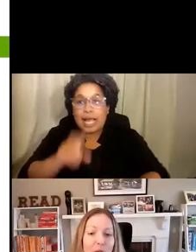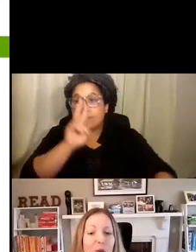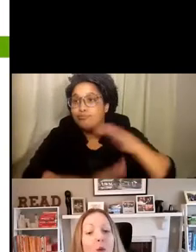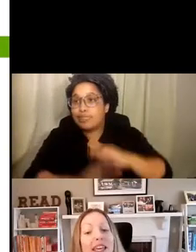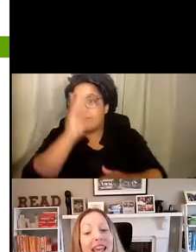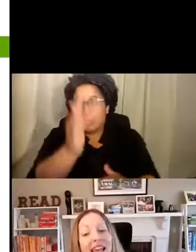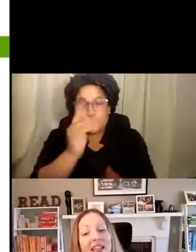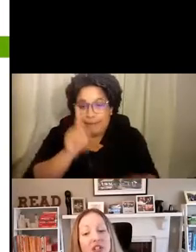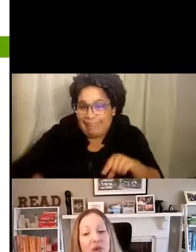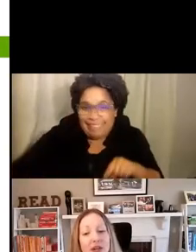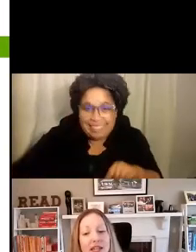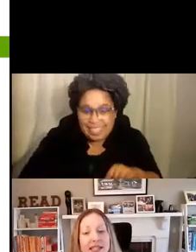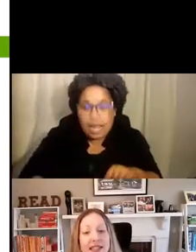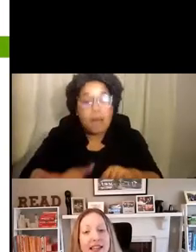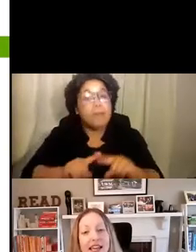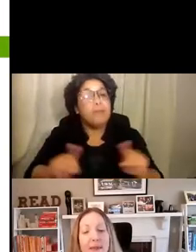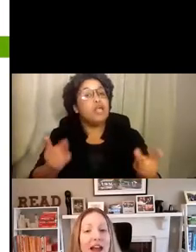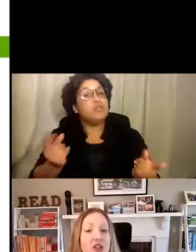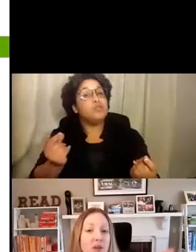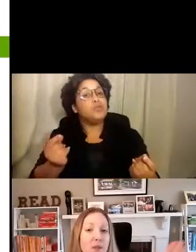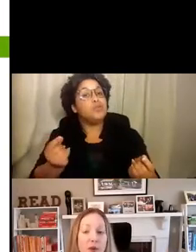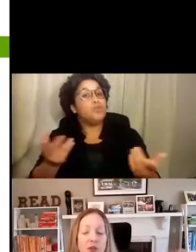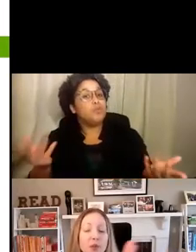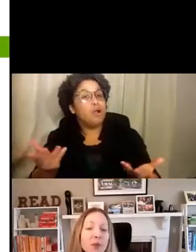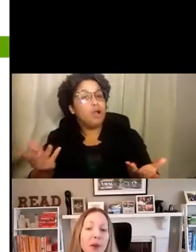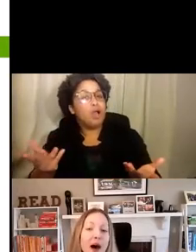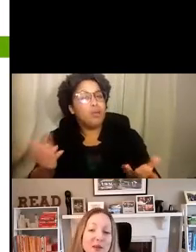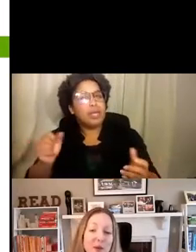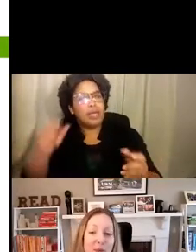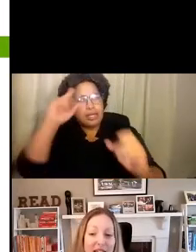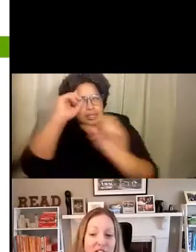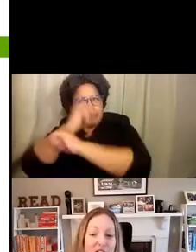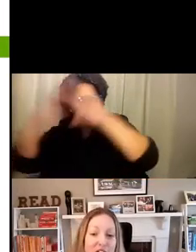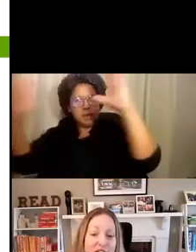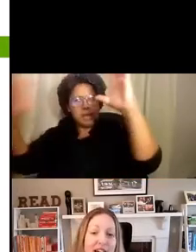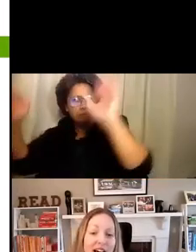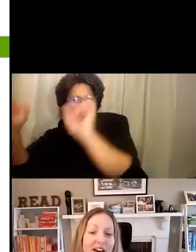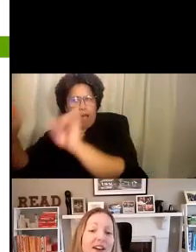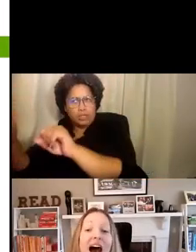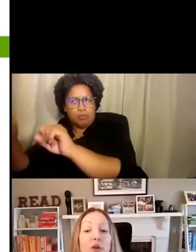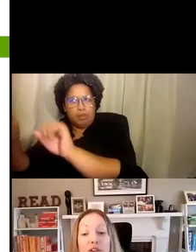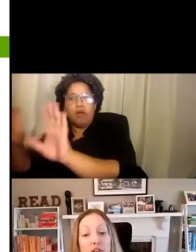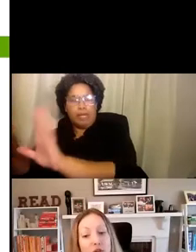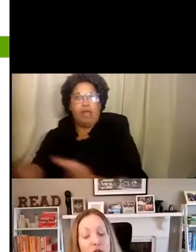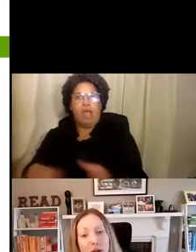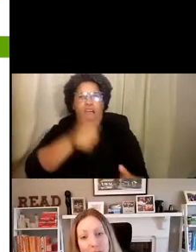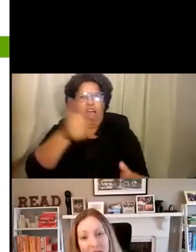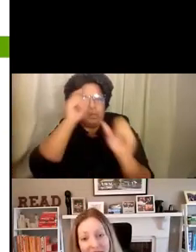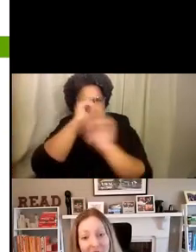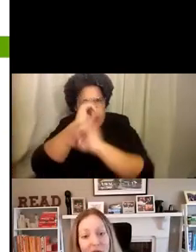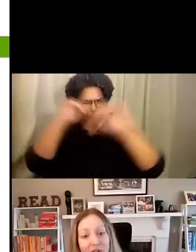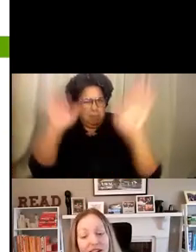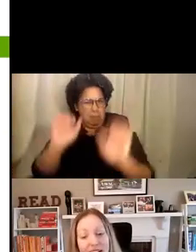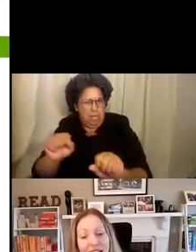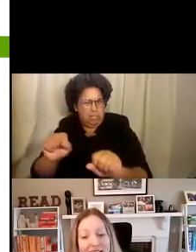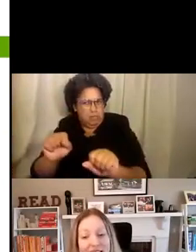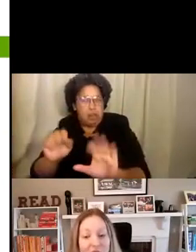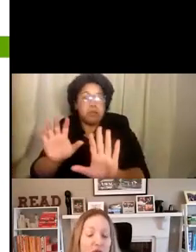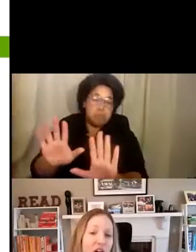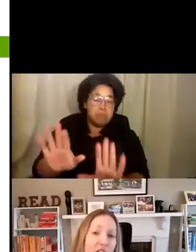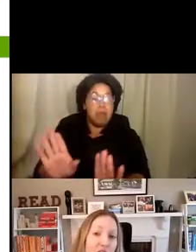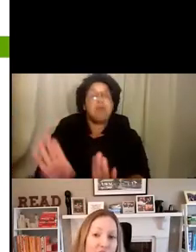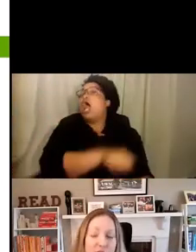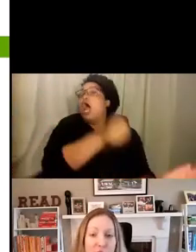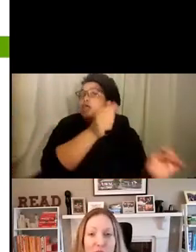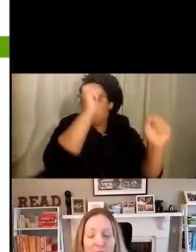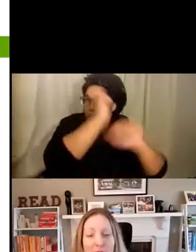But what we can do is imagine multiple possible pictures of how the future might play out and